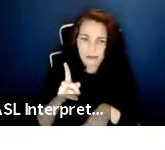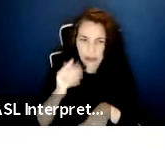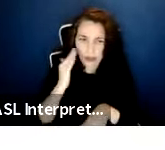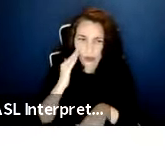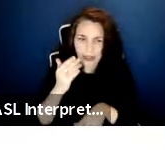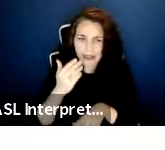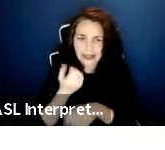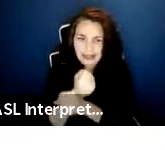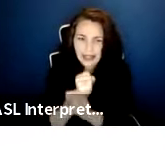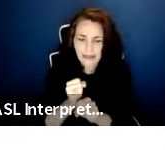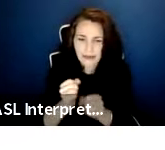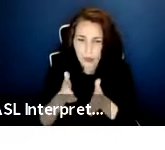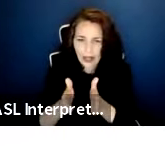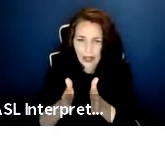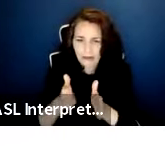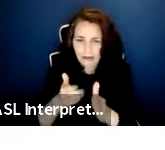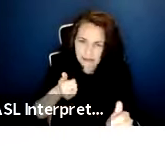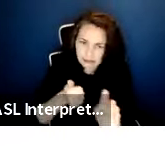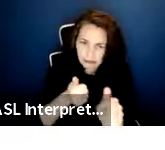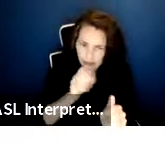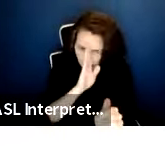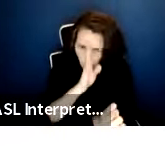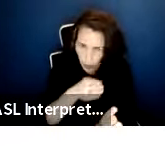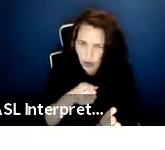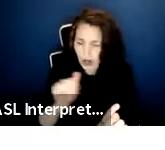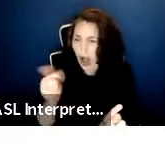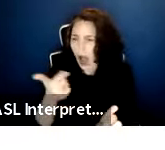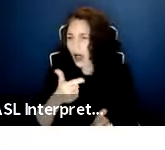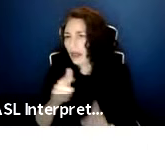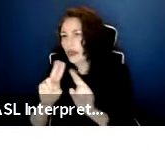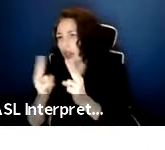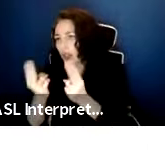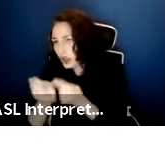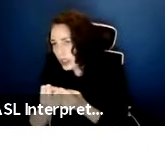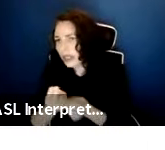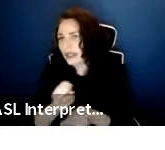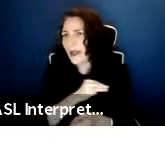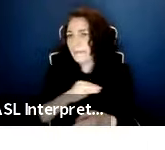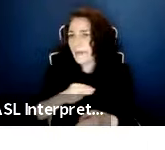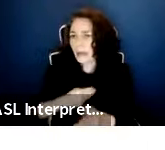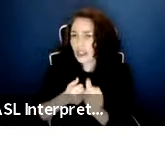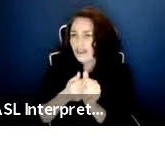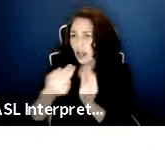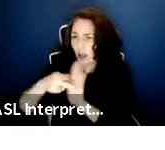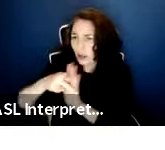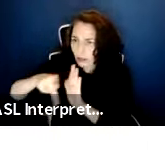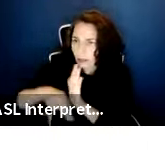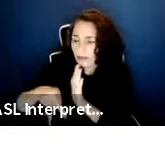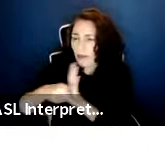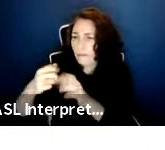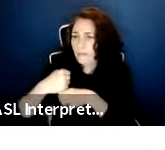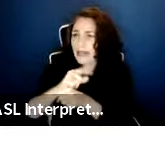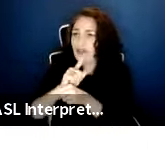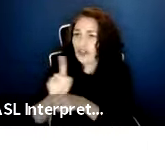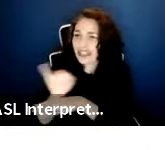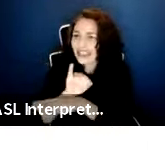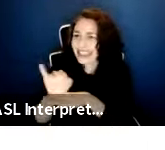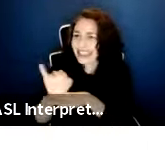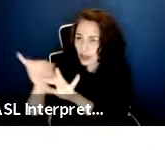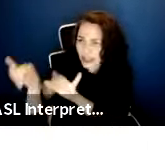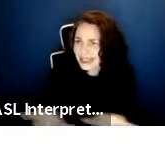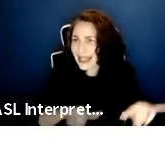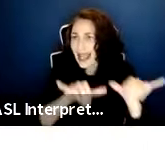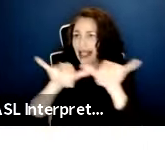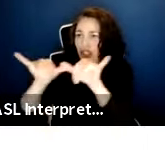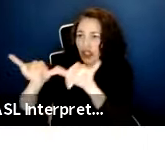As you may know, the union and member leaders have worked very hard to ensure that the industry standards are such that it's